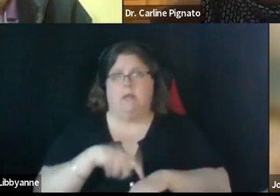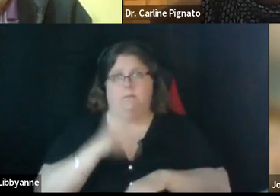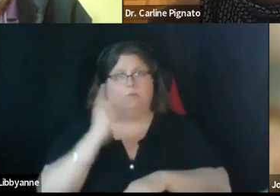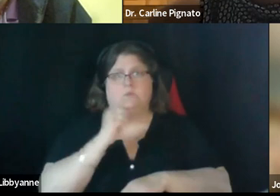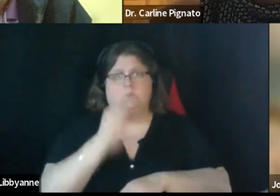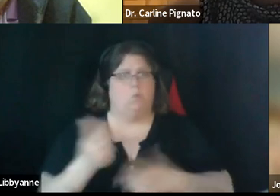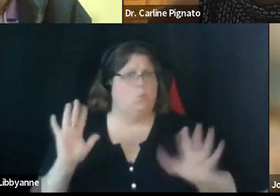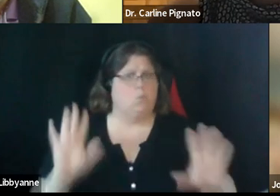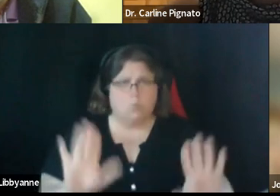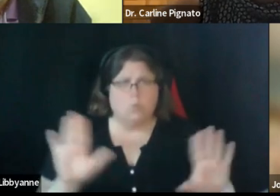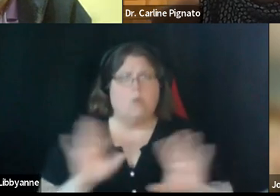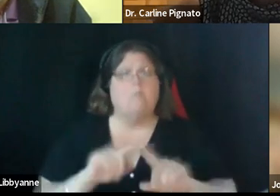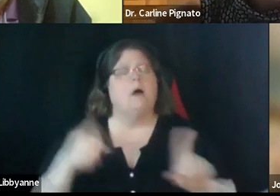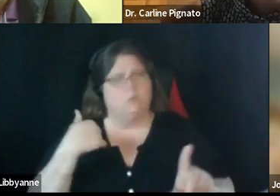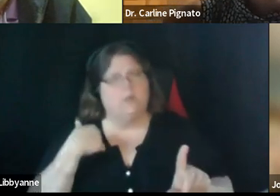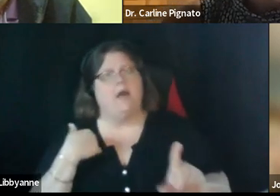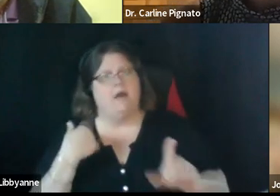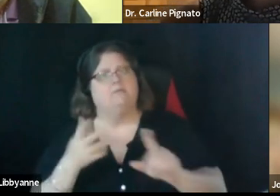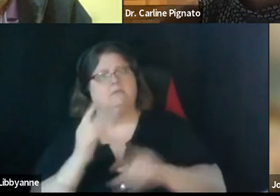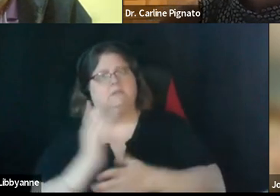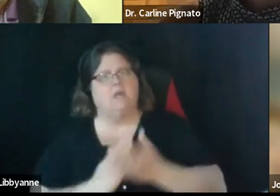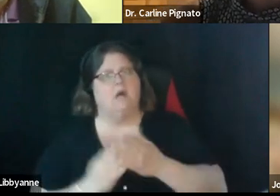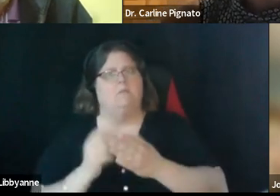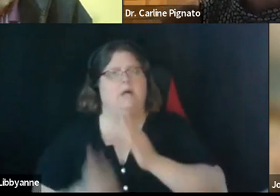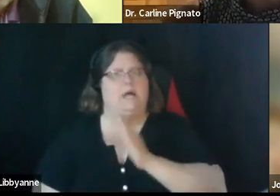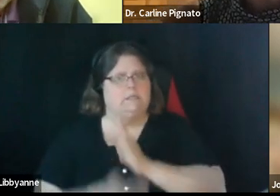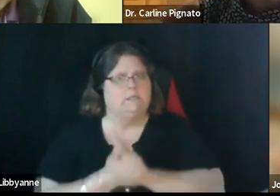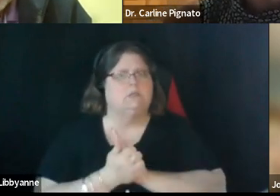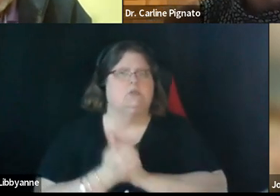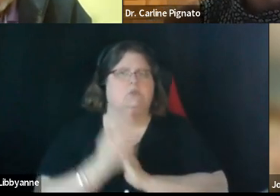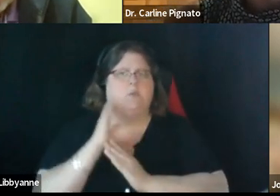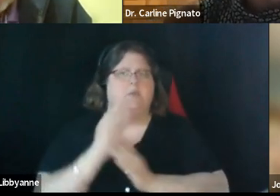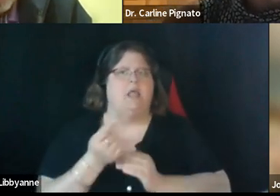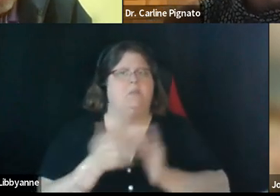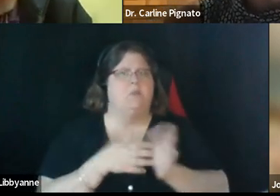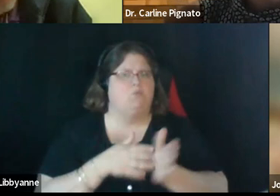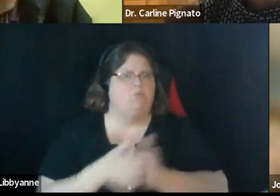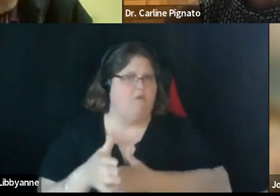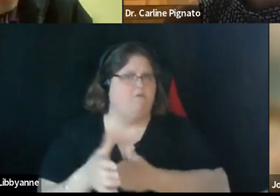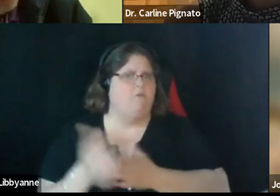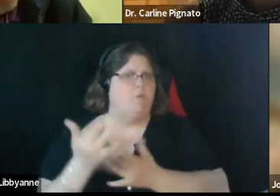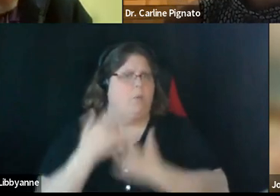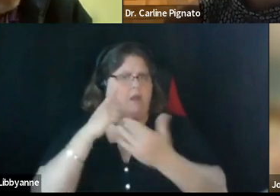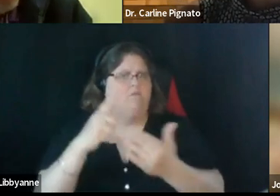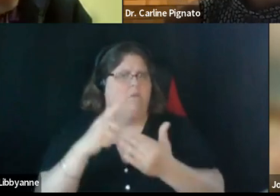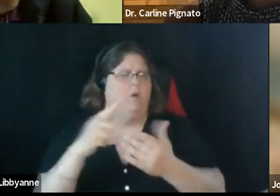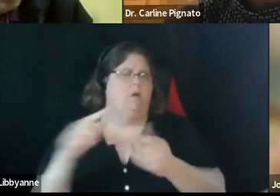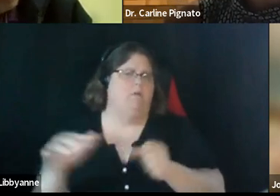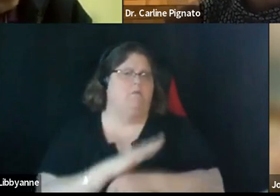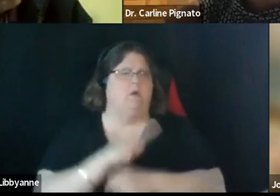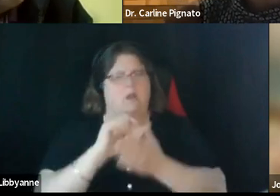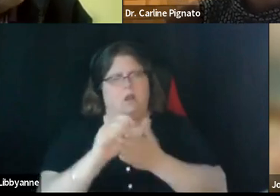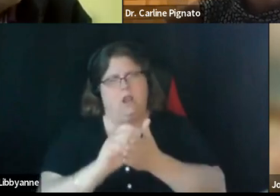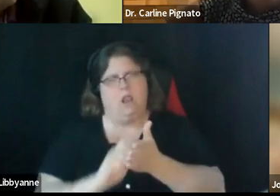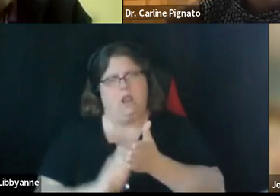with all the additions that we have to make i think it's it's it will be a little rough until somebody does a polish and i think the document with all the work